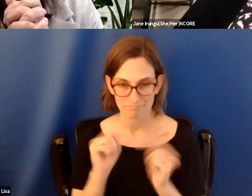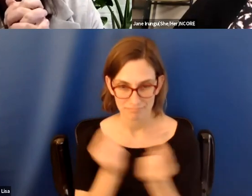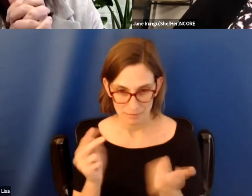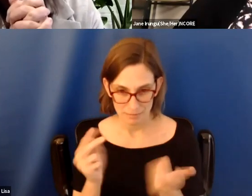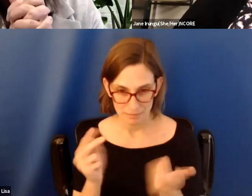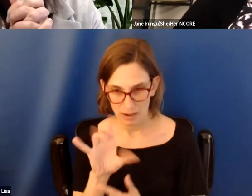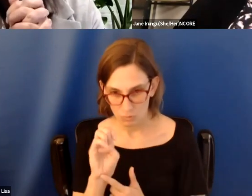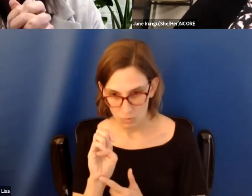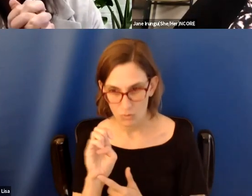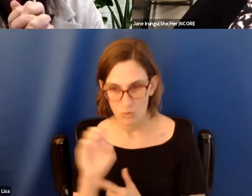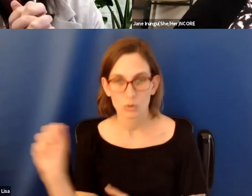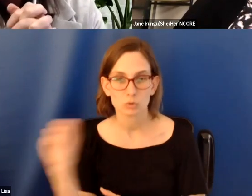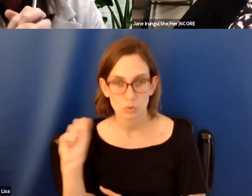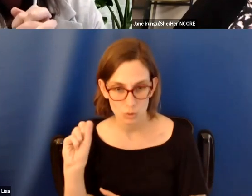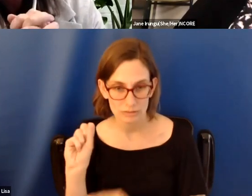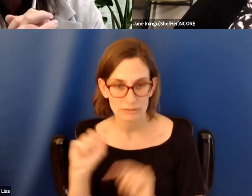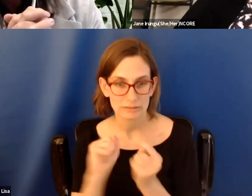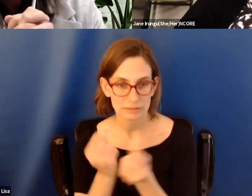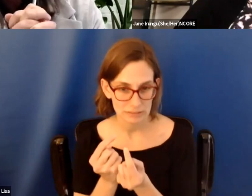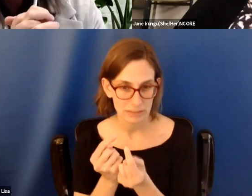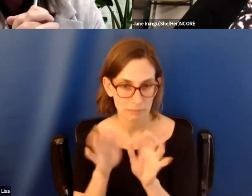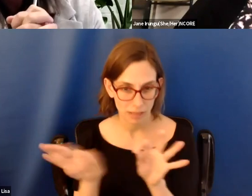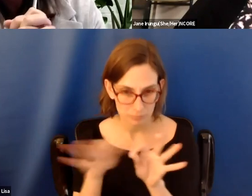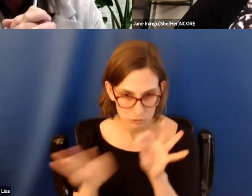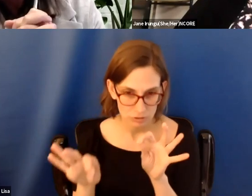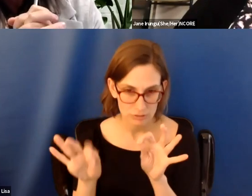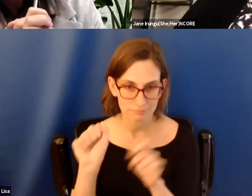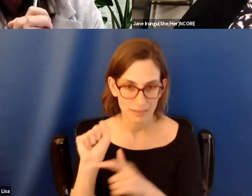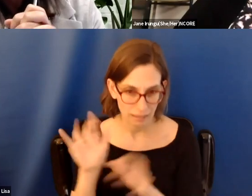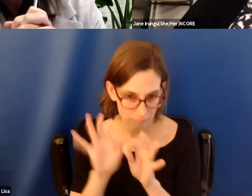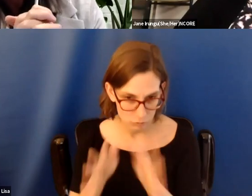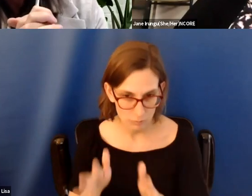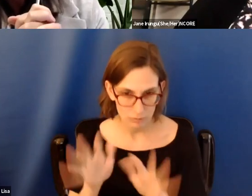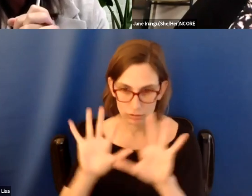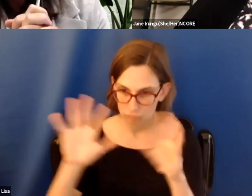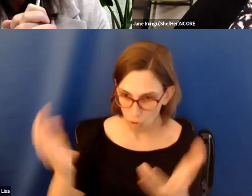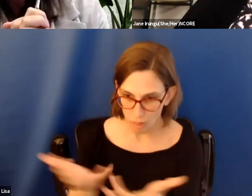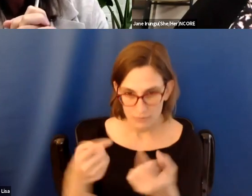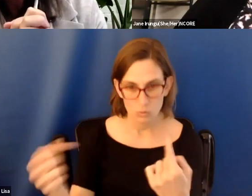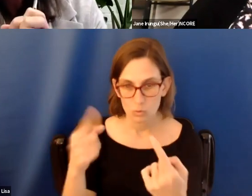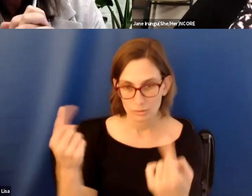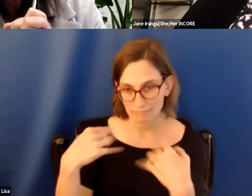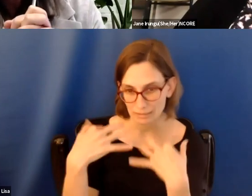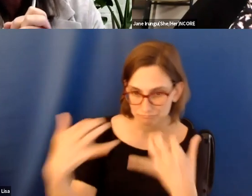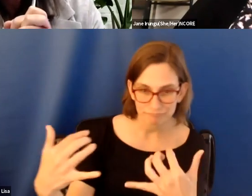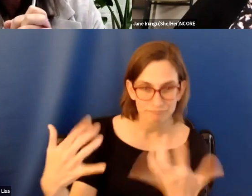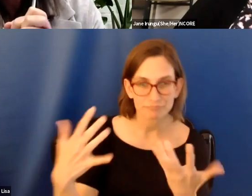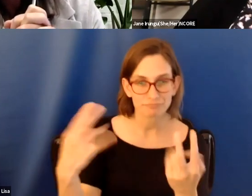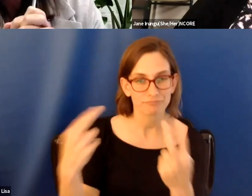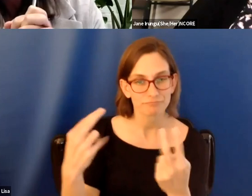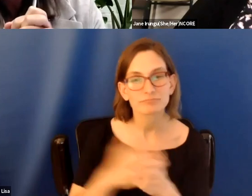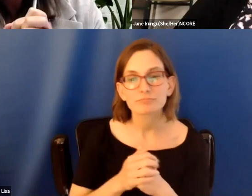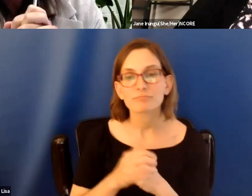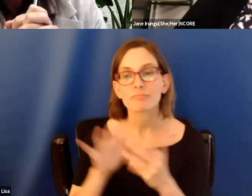our team at Sorenson, our closed captioners, our ASL, all of you attendees, this broadcast is going